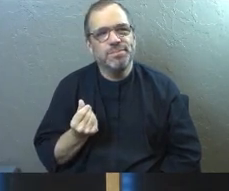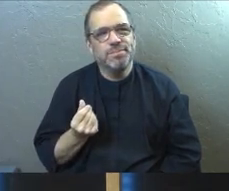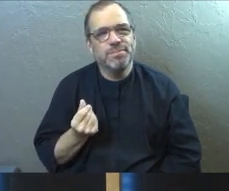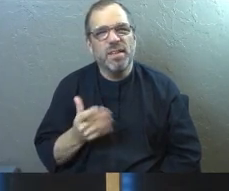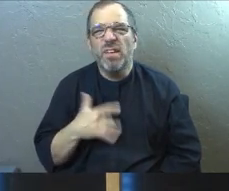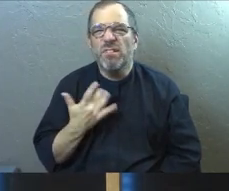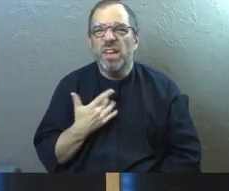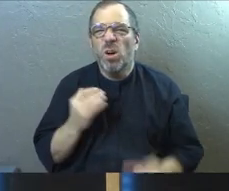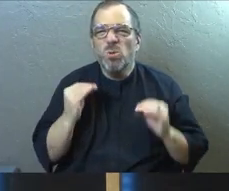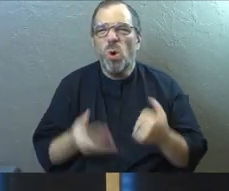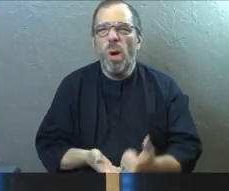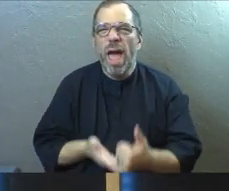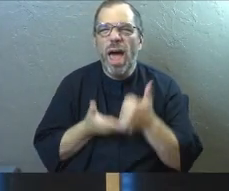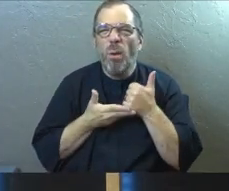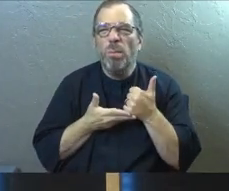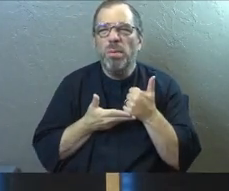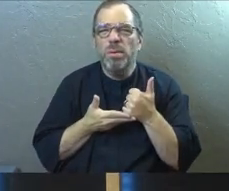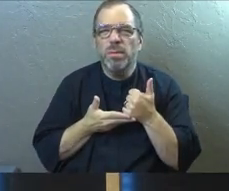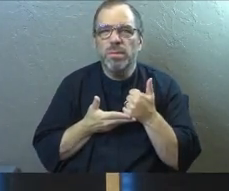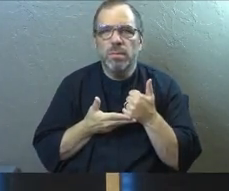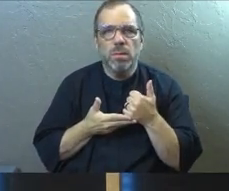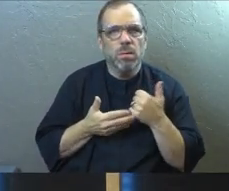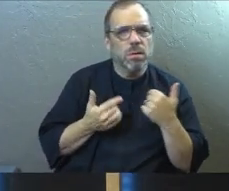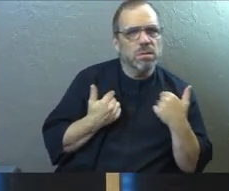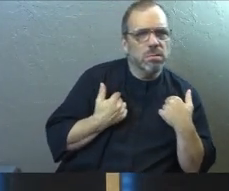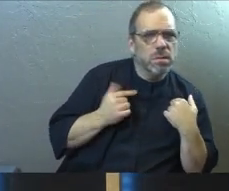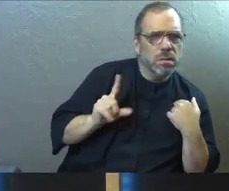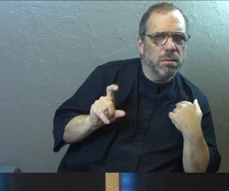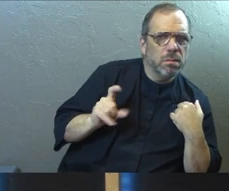helplessness or maybe that's just me.